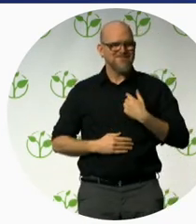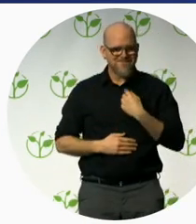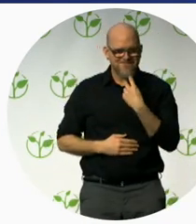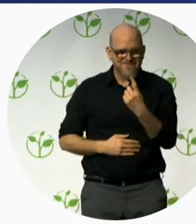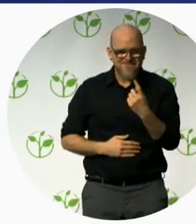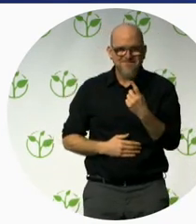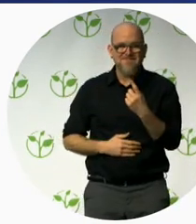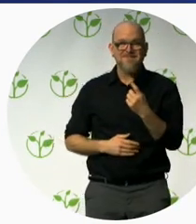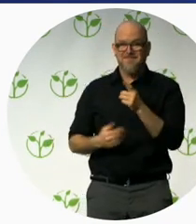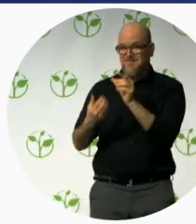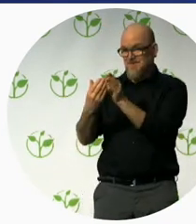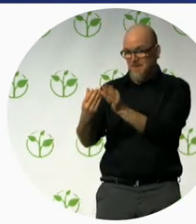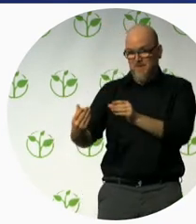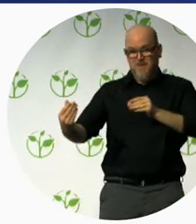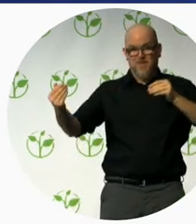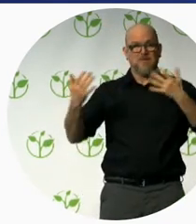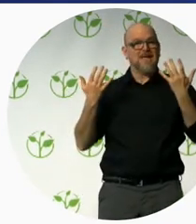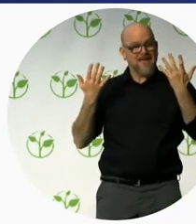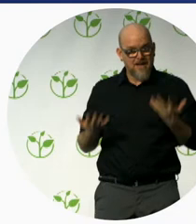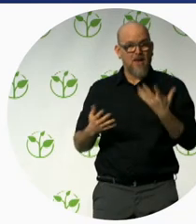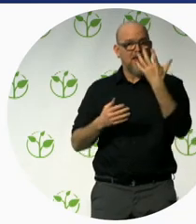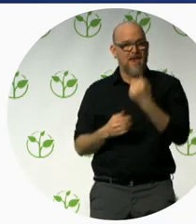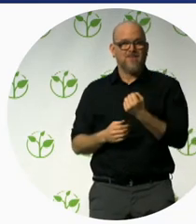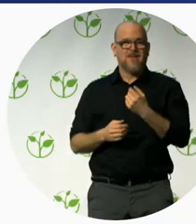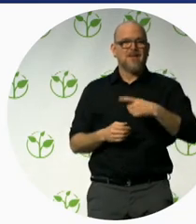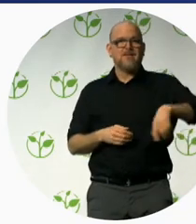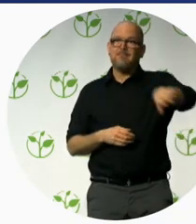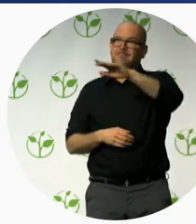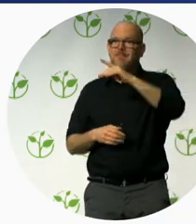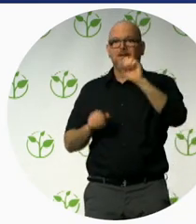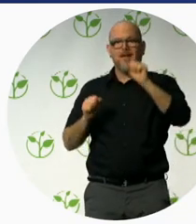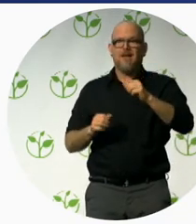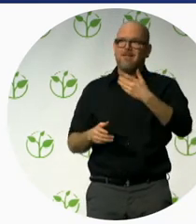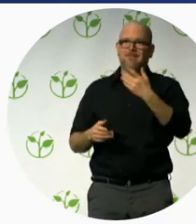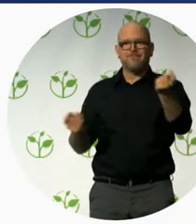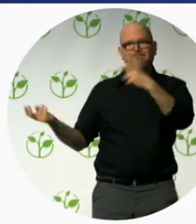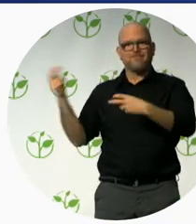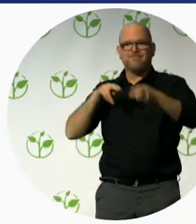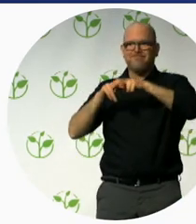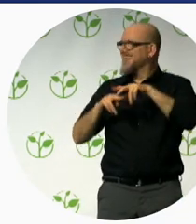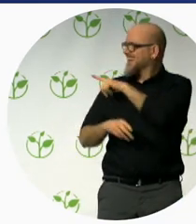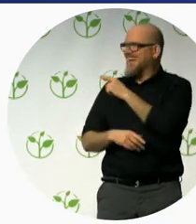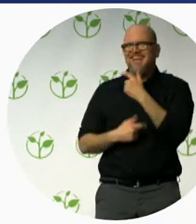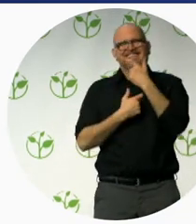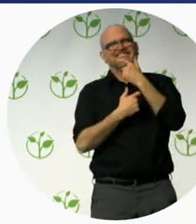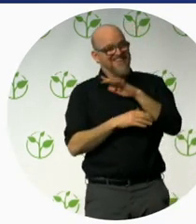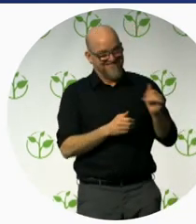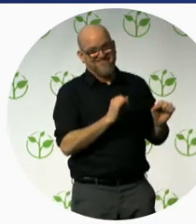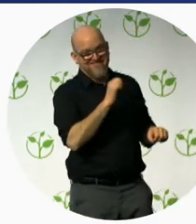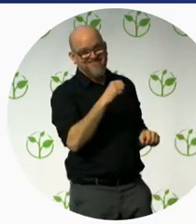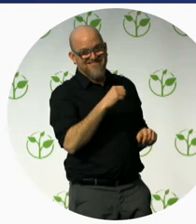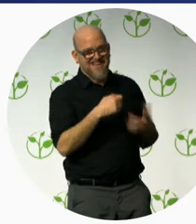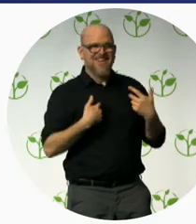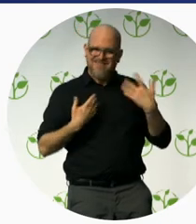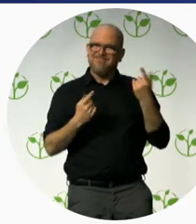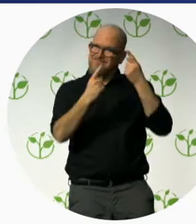now everything is possible. So, everybody can do something, you know, to change a piece of this world. So,